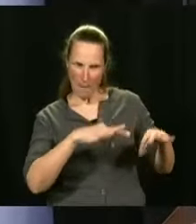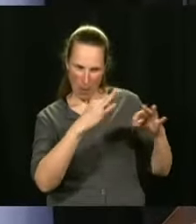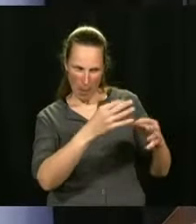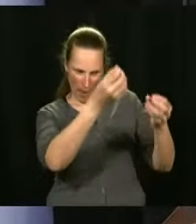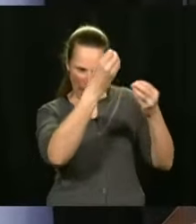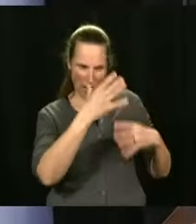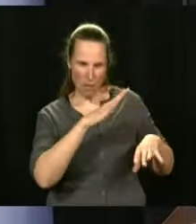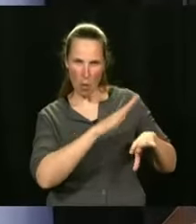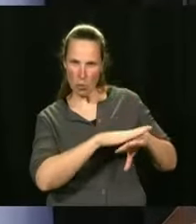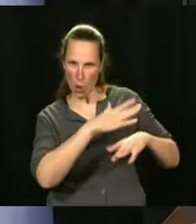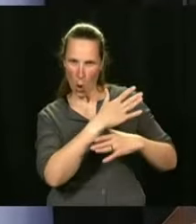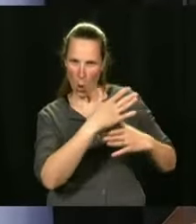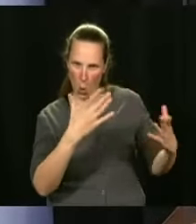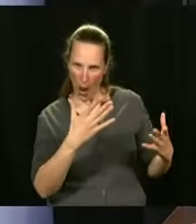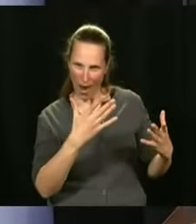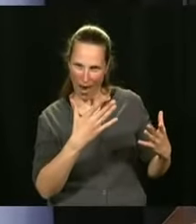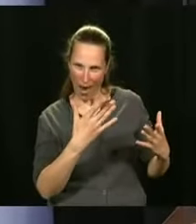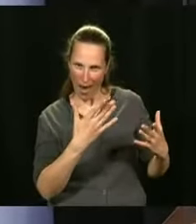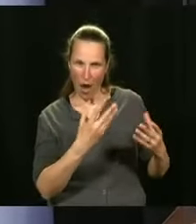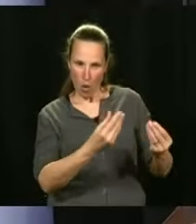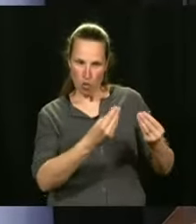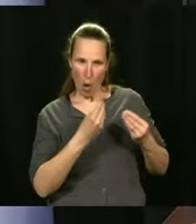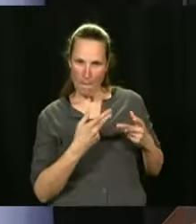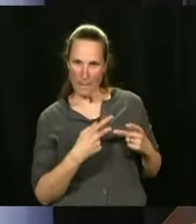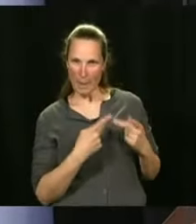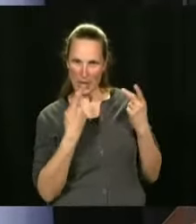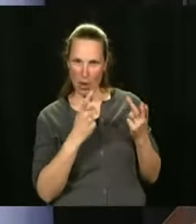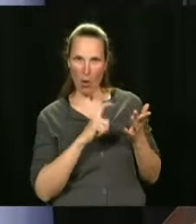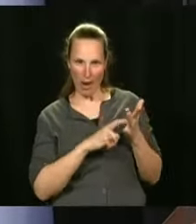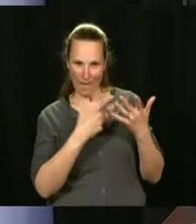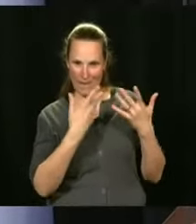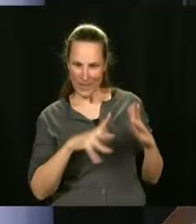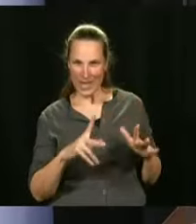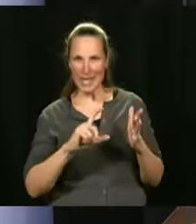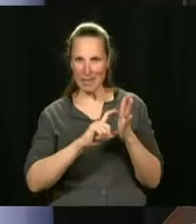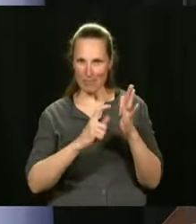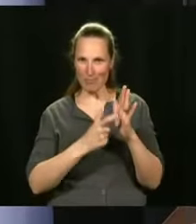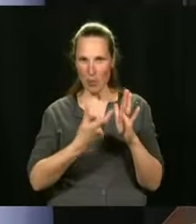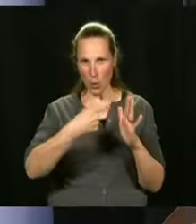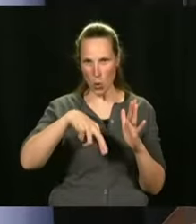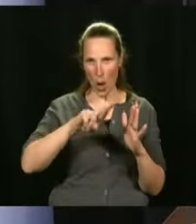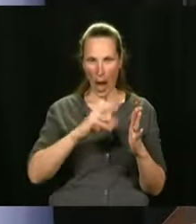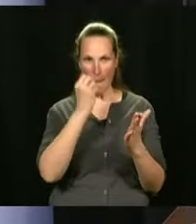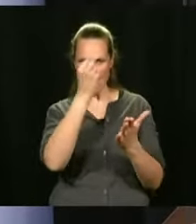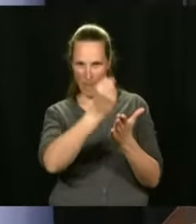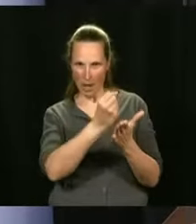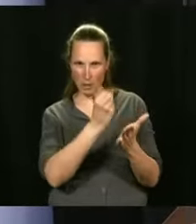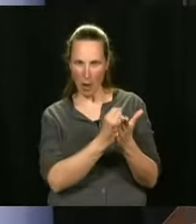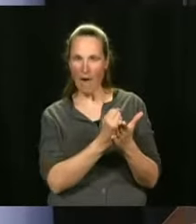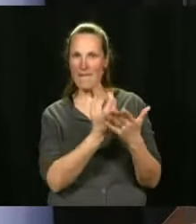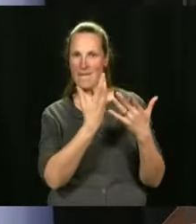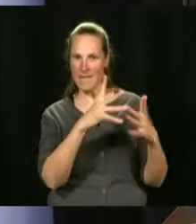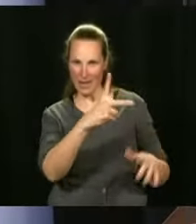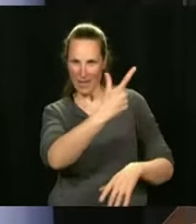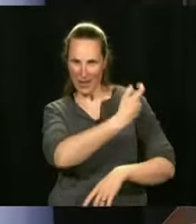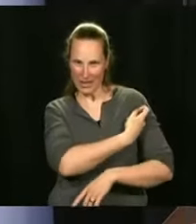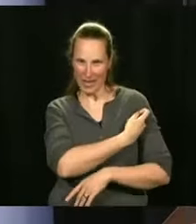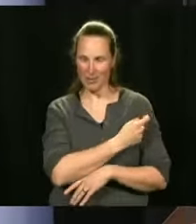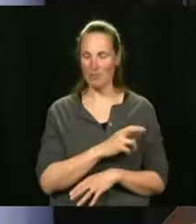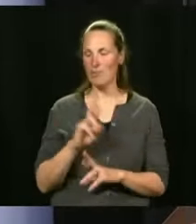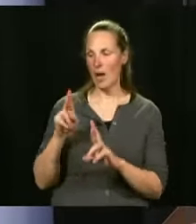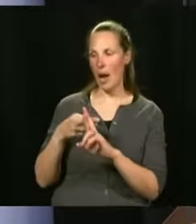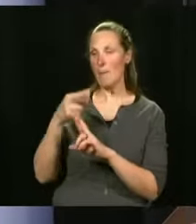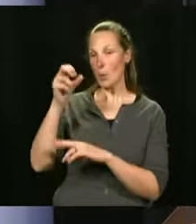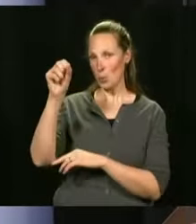should make a decision. What's taking so long? Why is it taking so long to make a decision when it comes to the passport? Other states have done it.